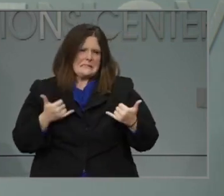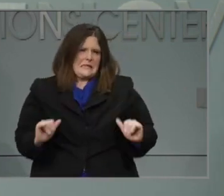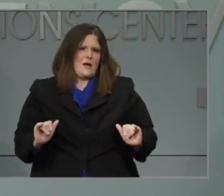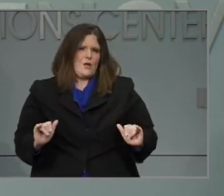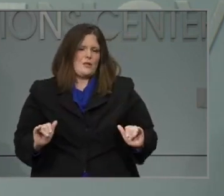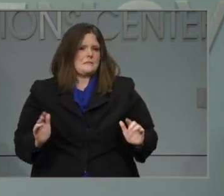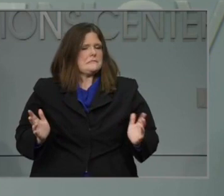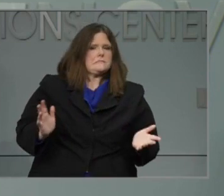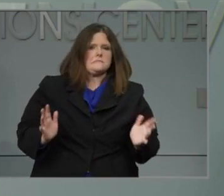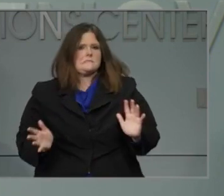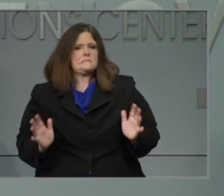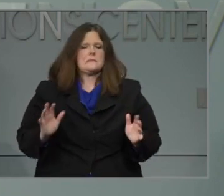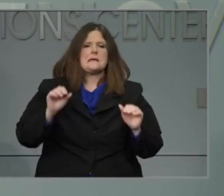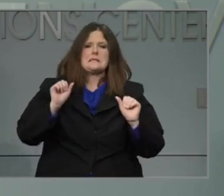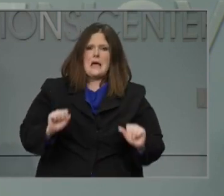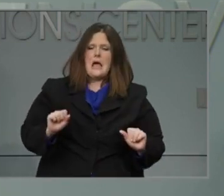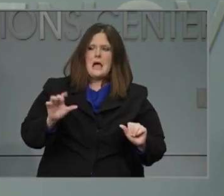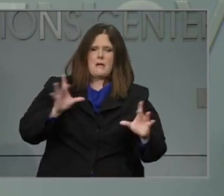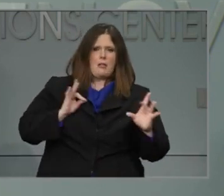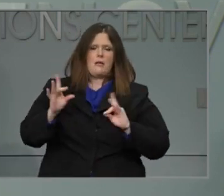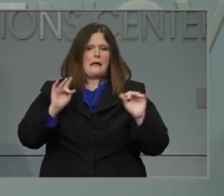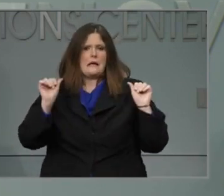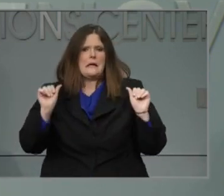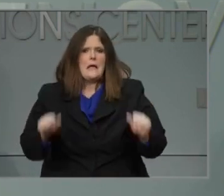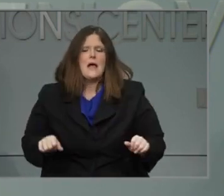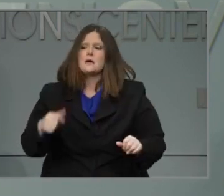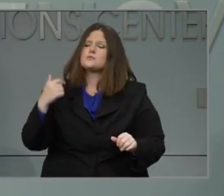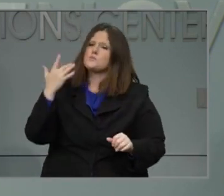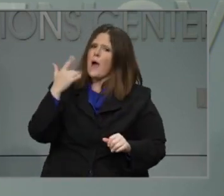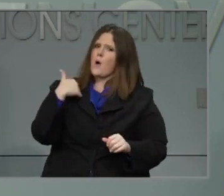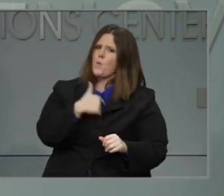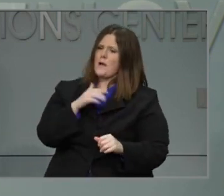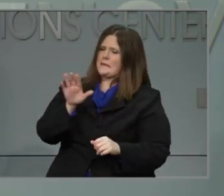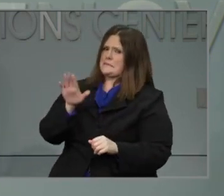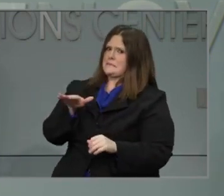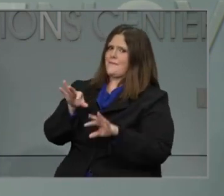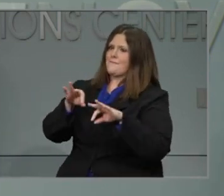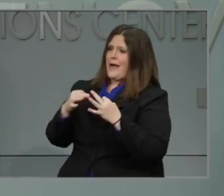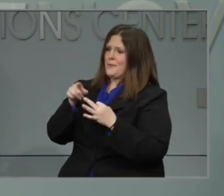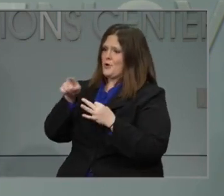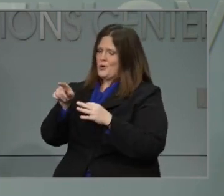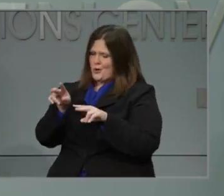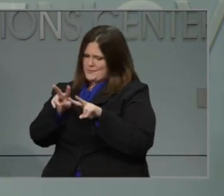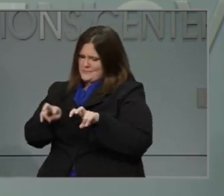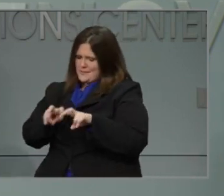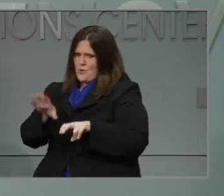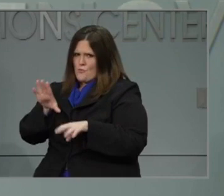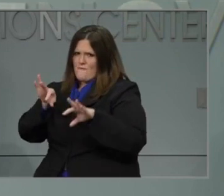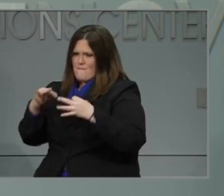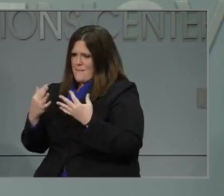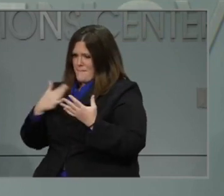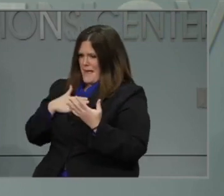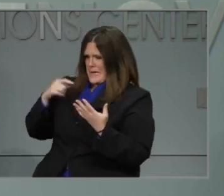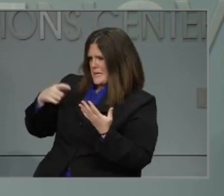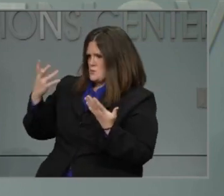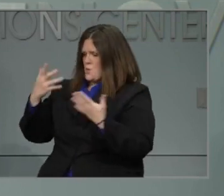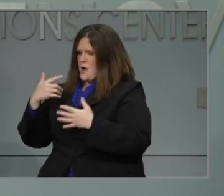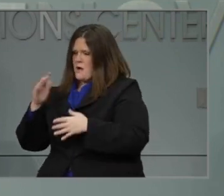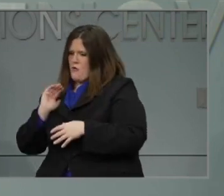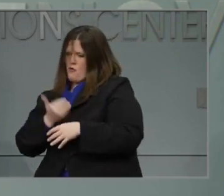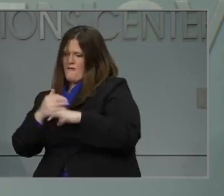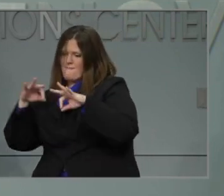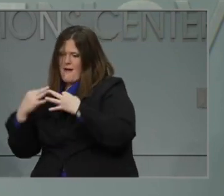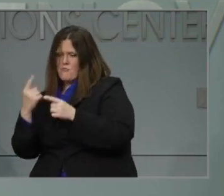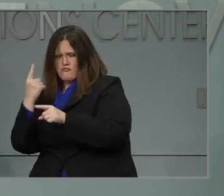we are also telling families to make sure they're assessing their own risk for their family. They have to understand what is the right decision